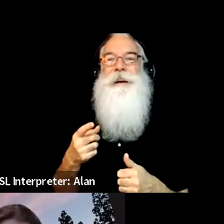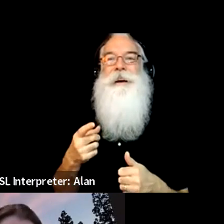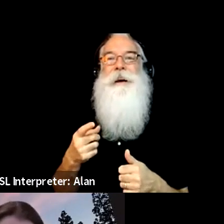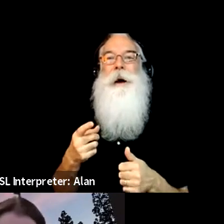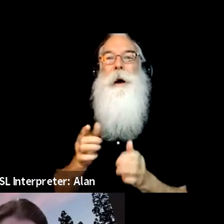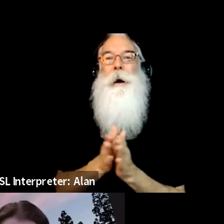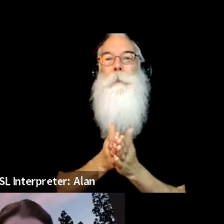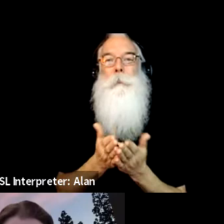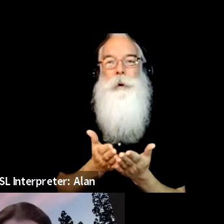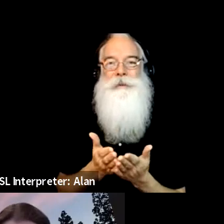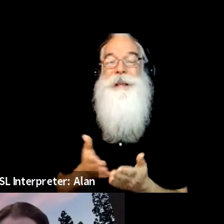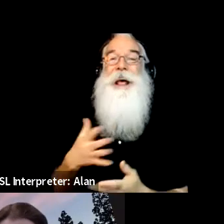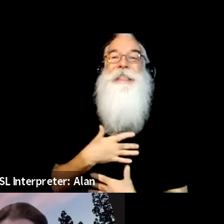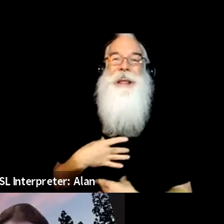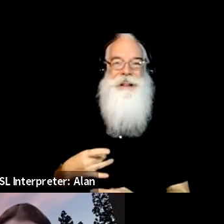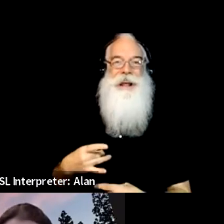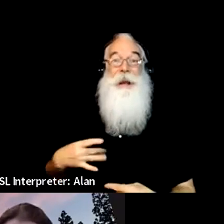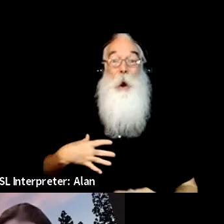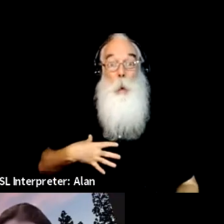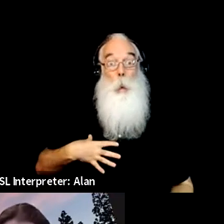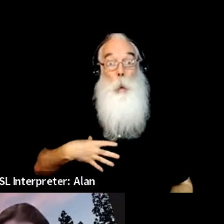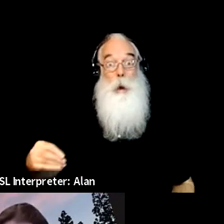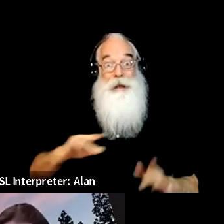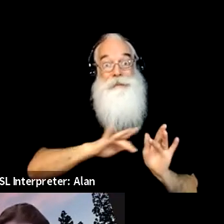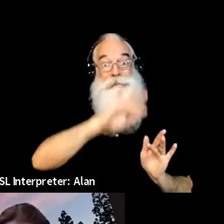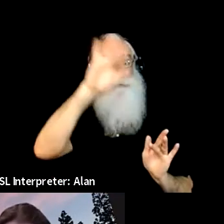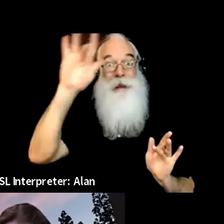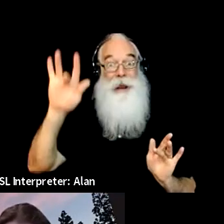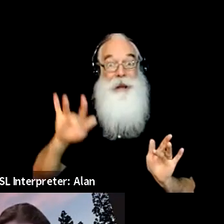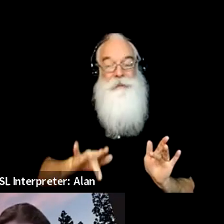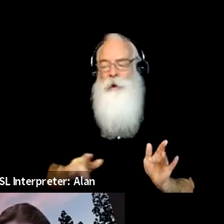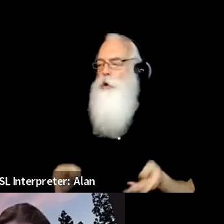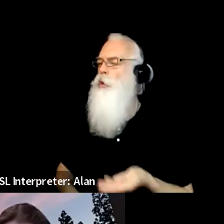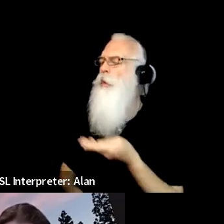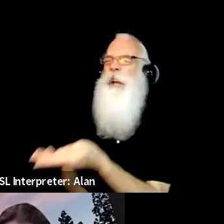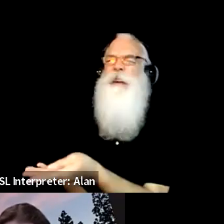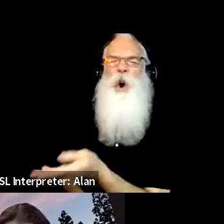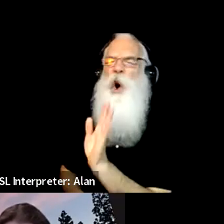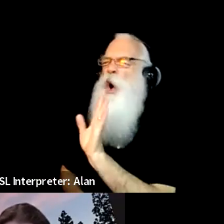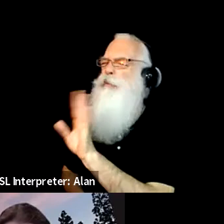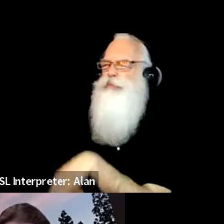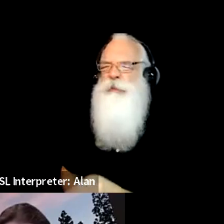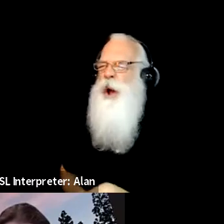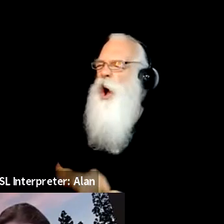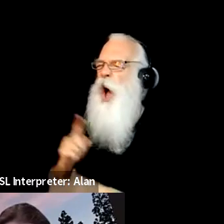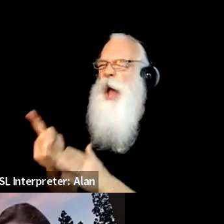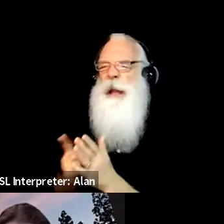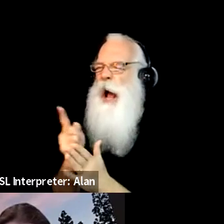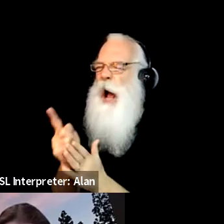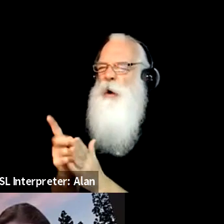inviting. It's inviting. You can hand them this book and tell them it's only going to take you an hour to read the whole thing.